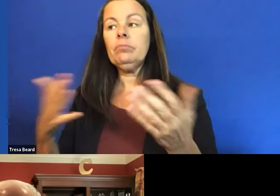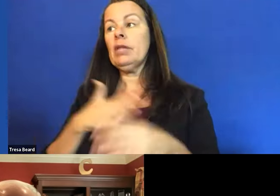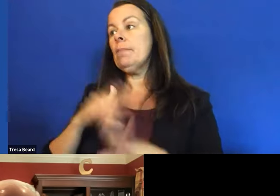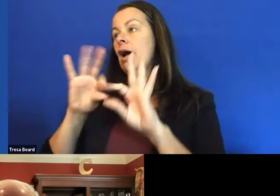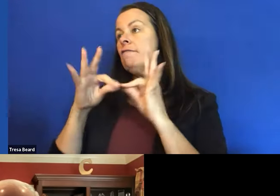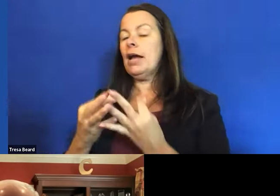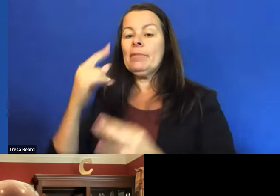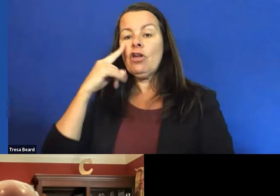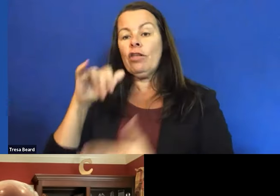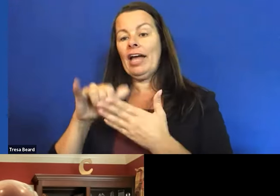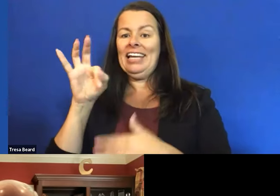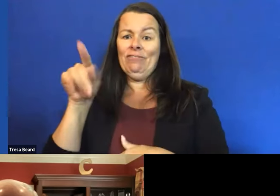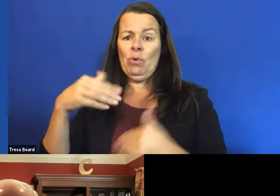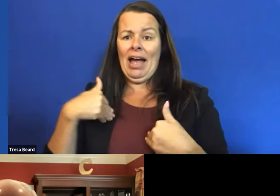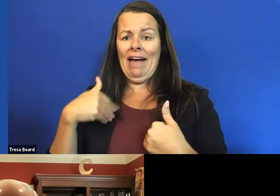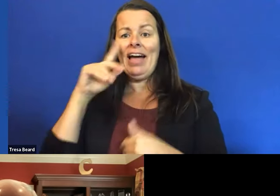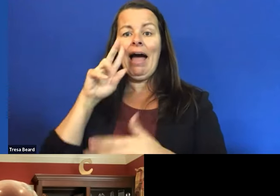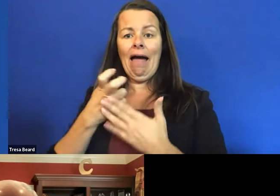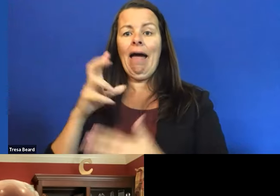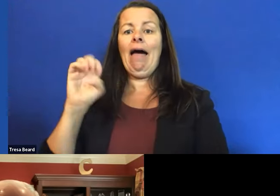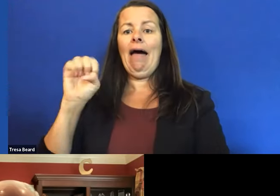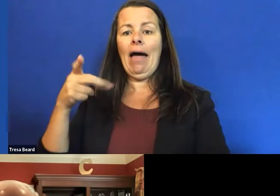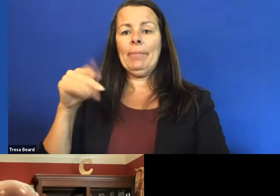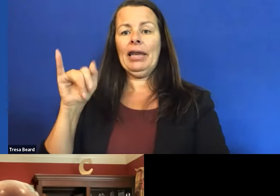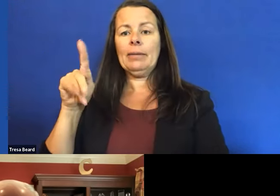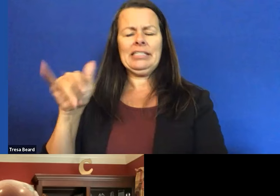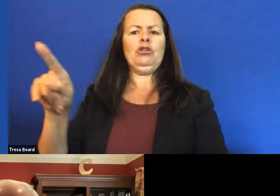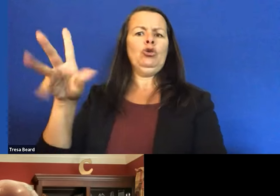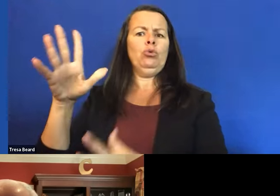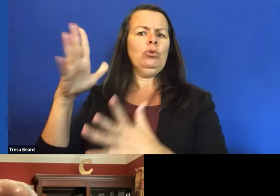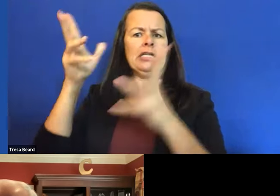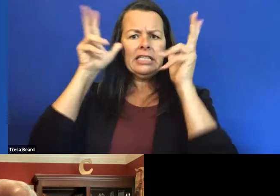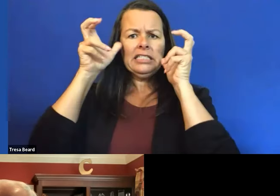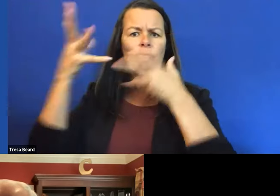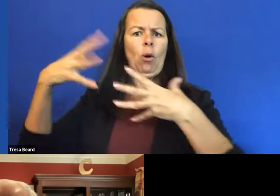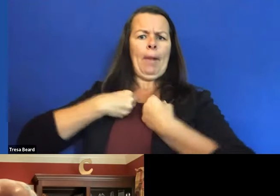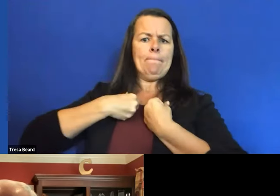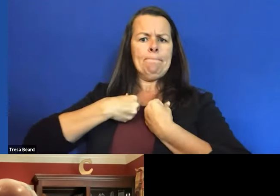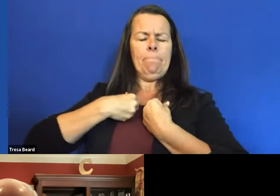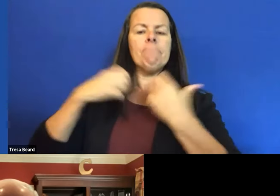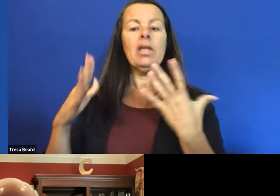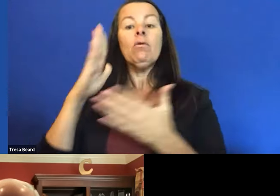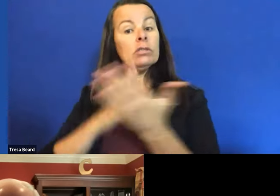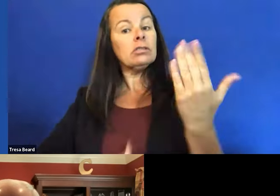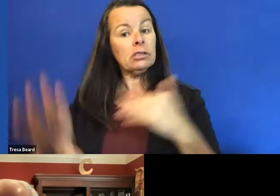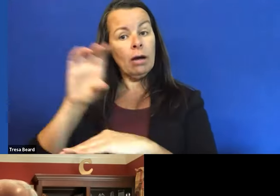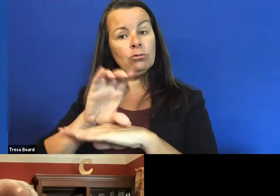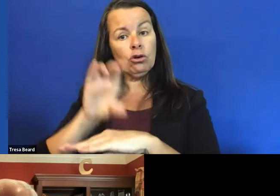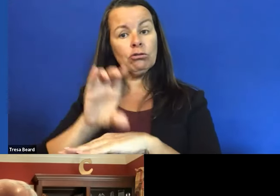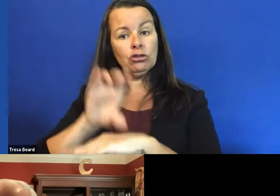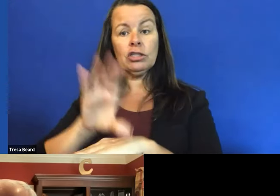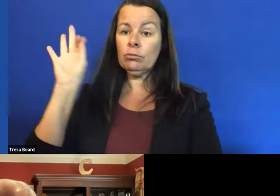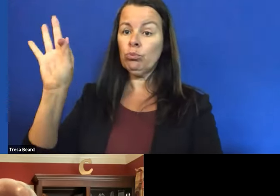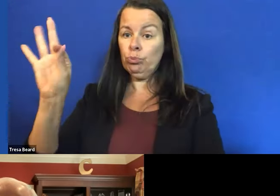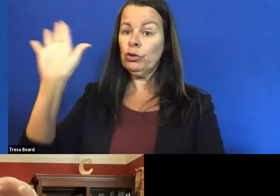thought that if you had epilepsy, that you were possessed by the devil. Well, that some churches preach that in the